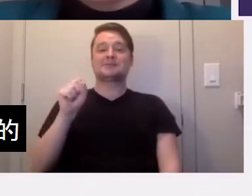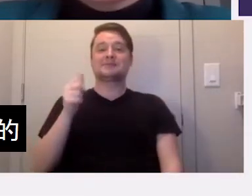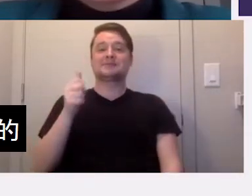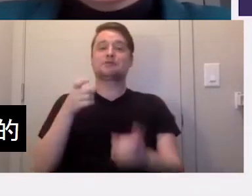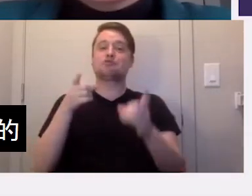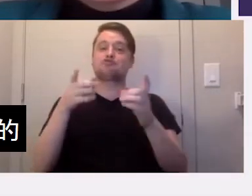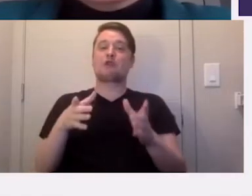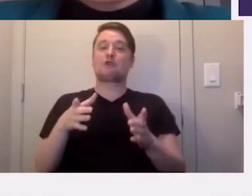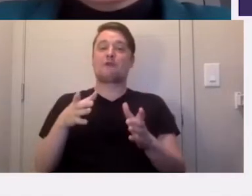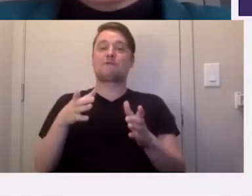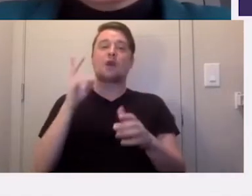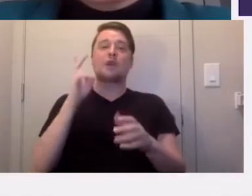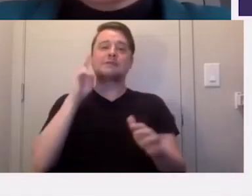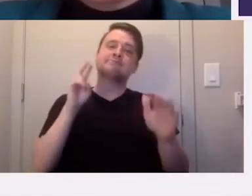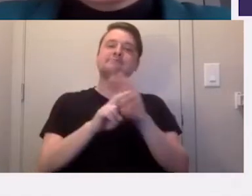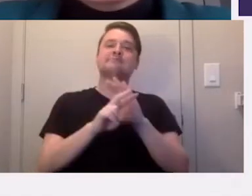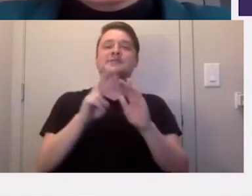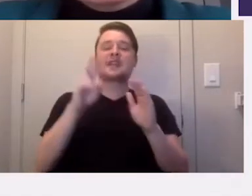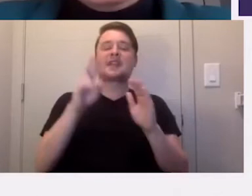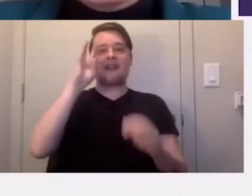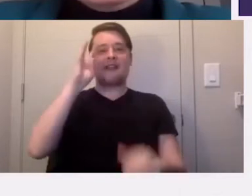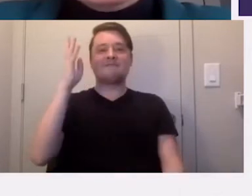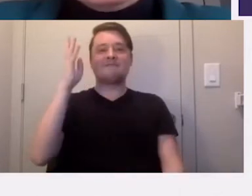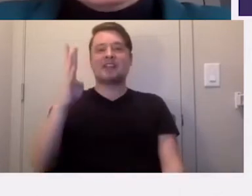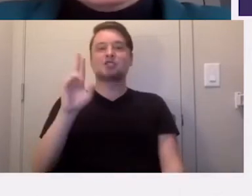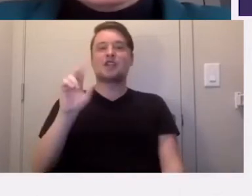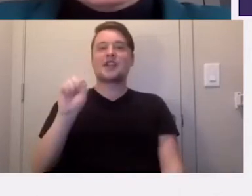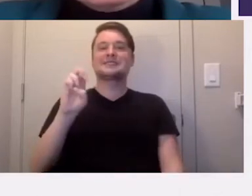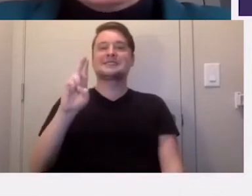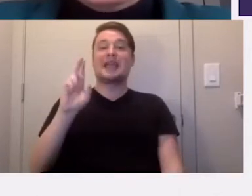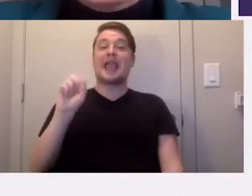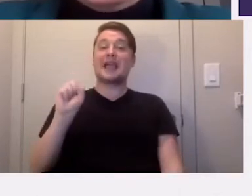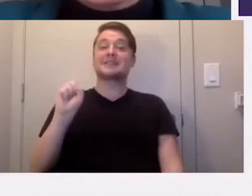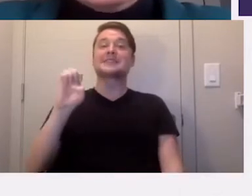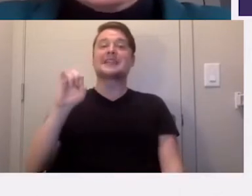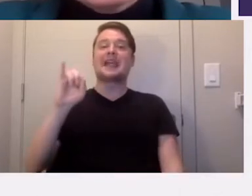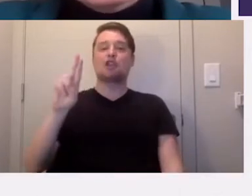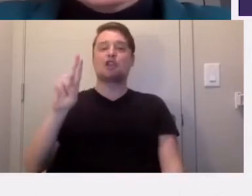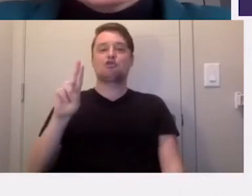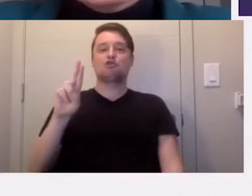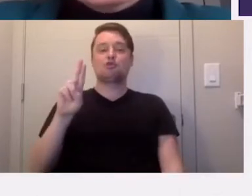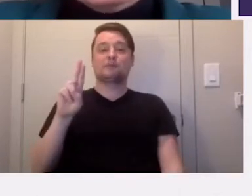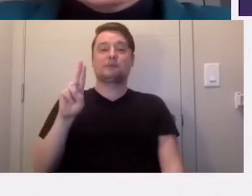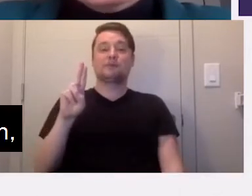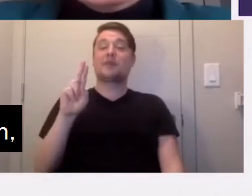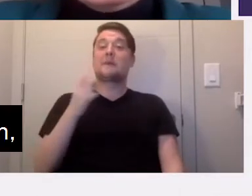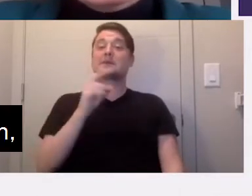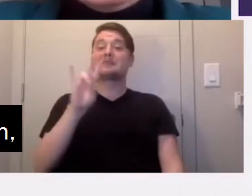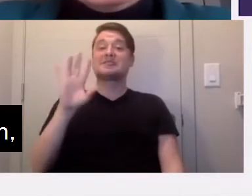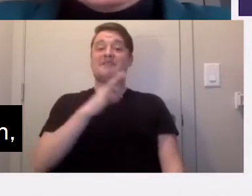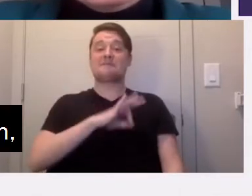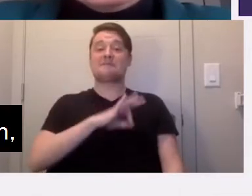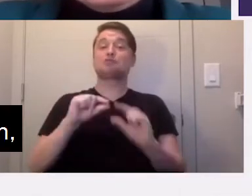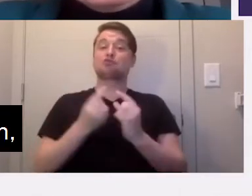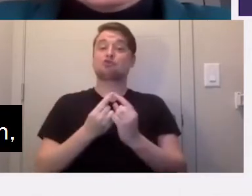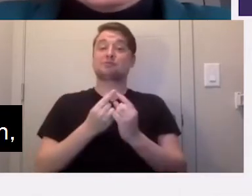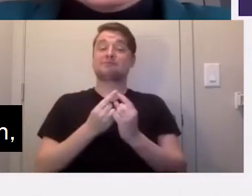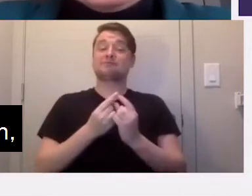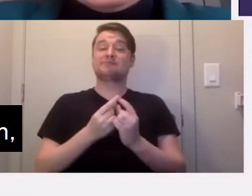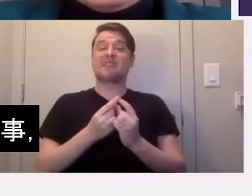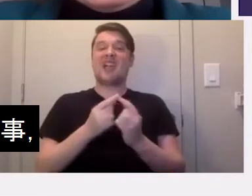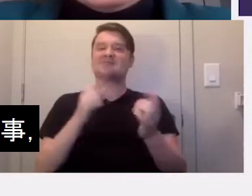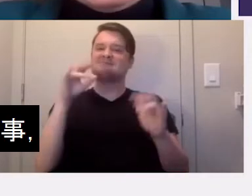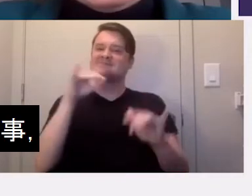Innovations at SEIU-775 Benefits Group and an epidemiologist. I'm so excited to have Abby Solomon,